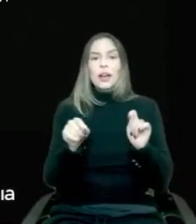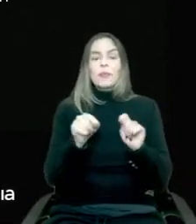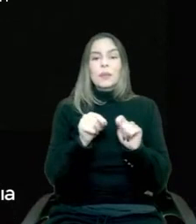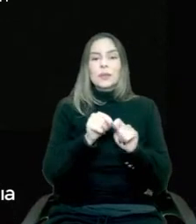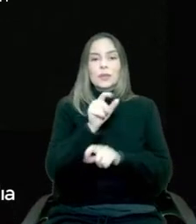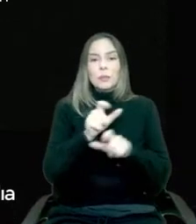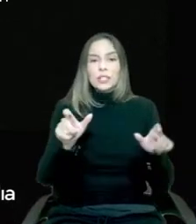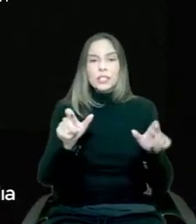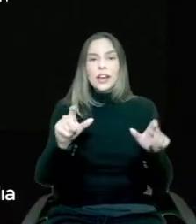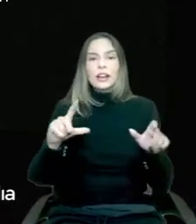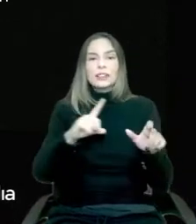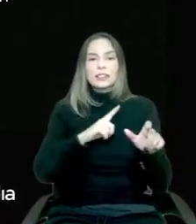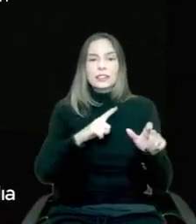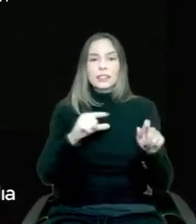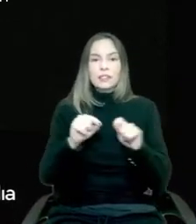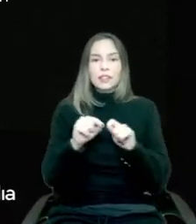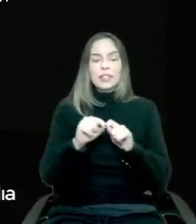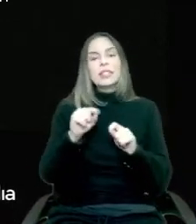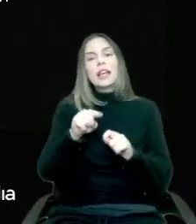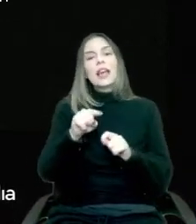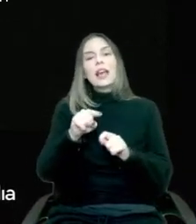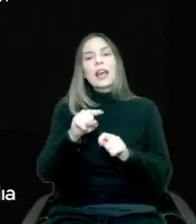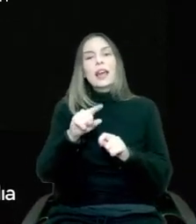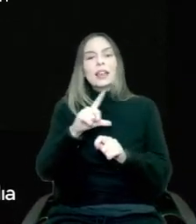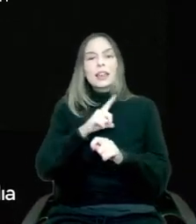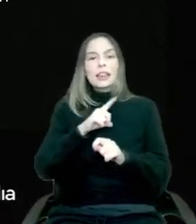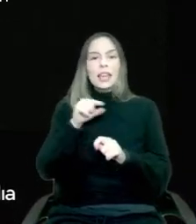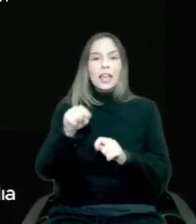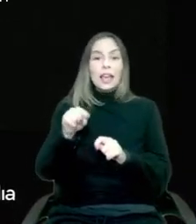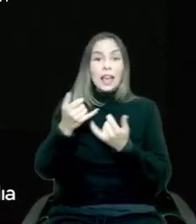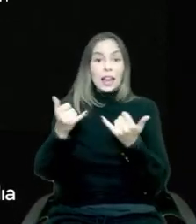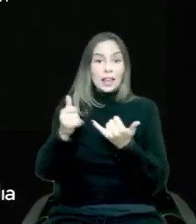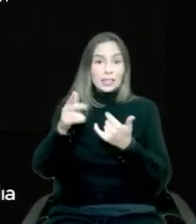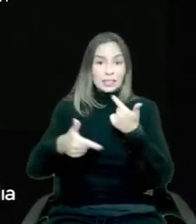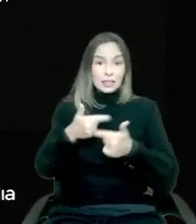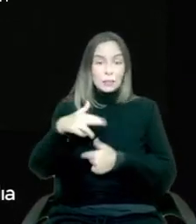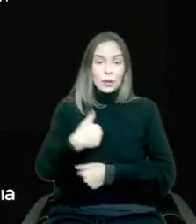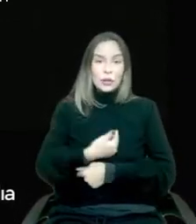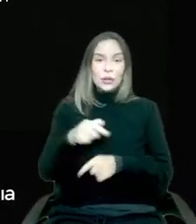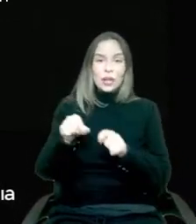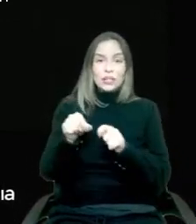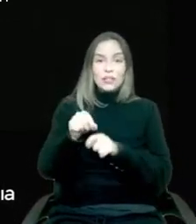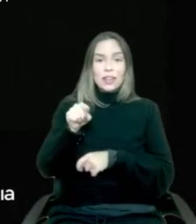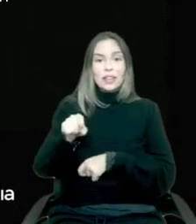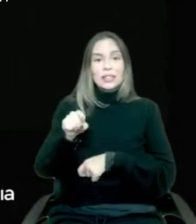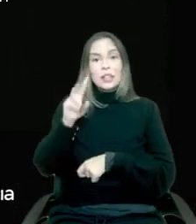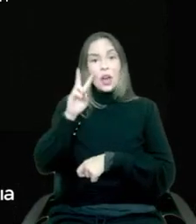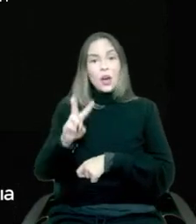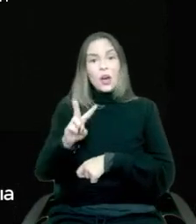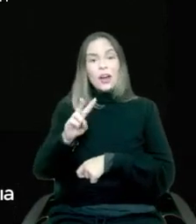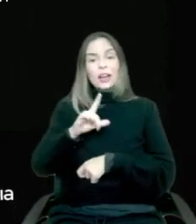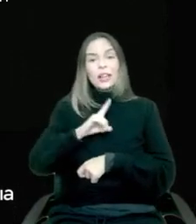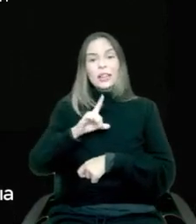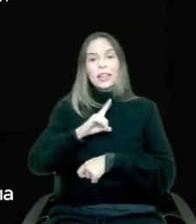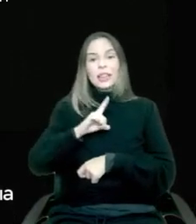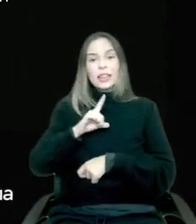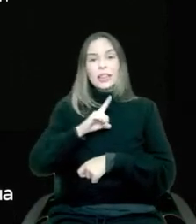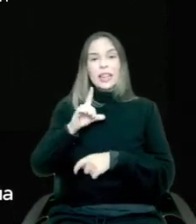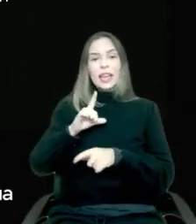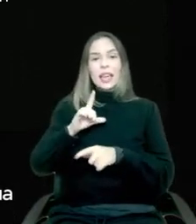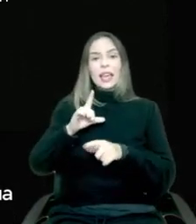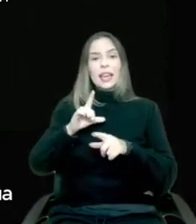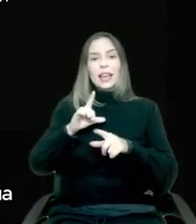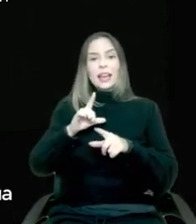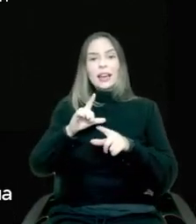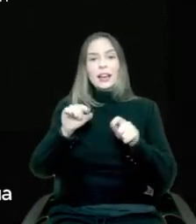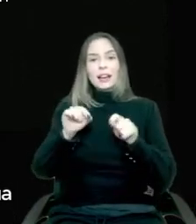foundation? Or look at this amazing electrical work that we do, right? And it's the same thing. like, look at this vertically integrated stack of data that's flowing and how clean